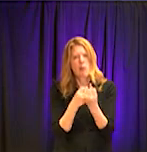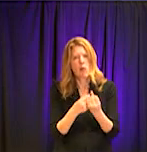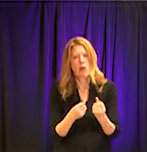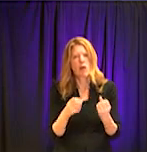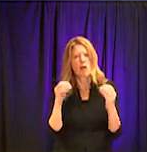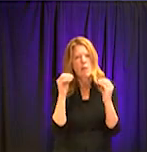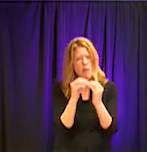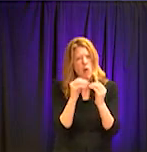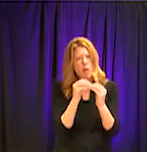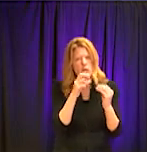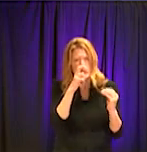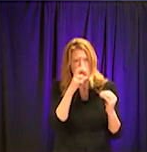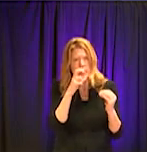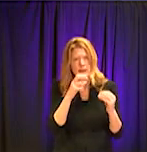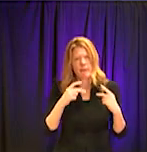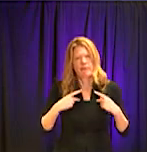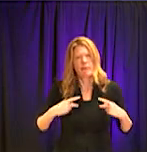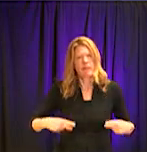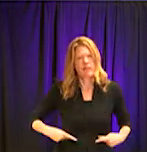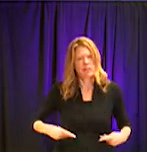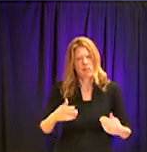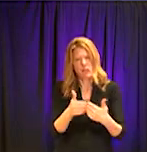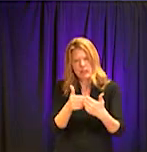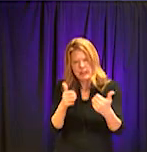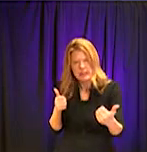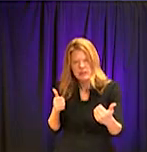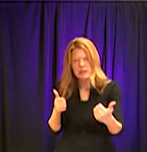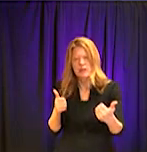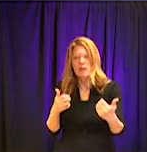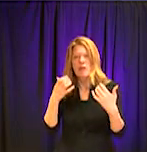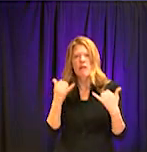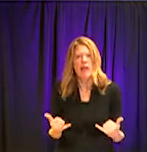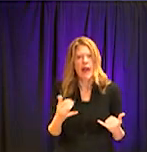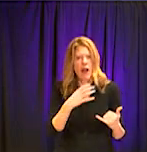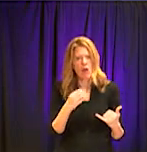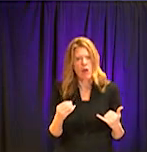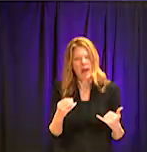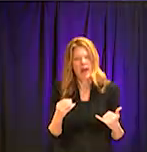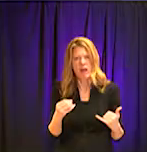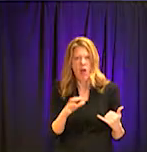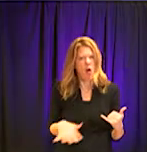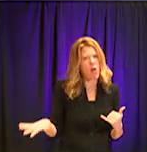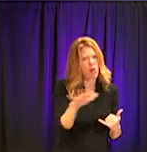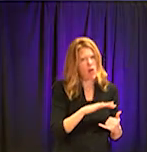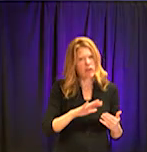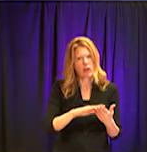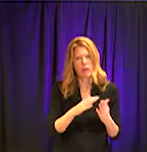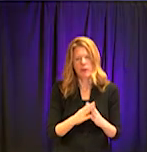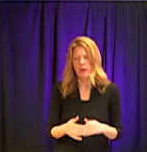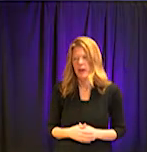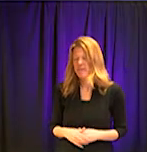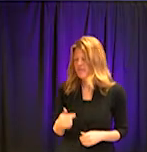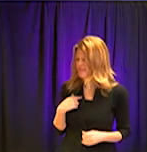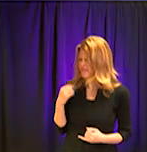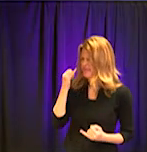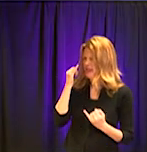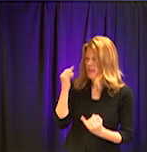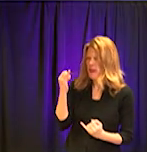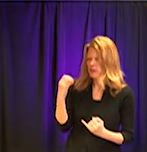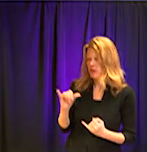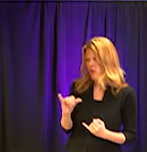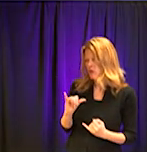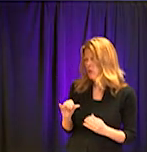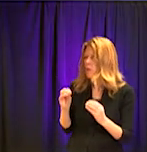sort of uniformly, at least now throughout our community. I would imagine that the more and more people are complying